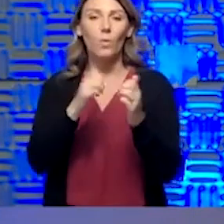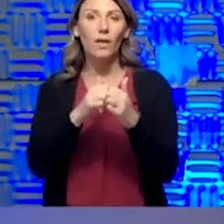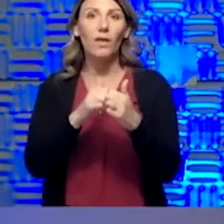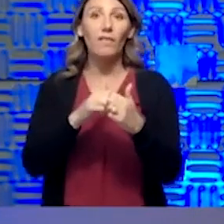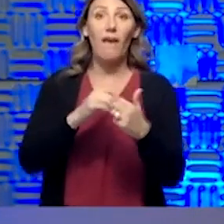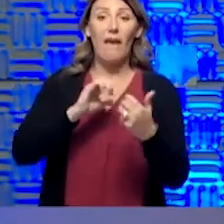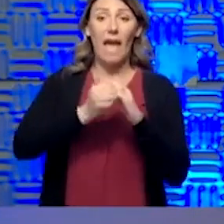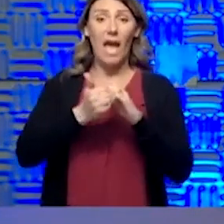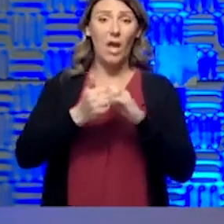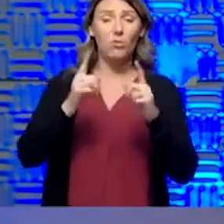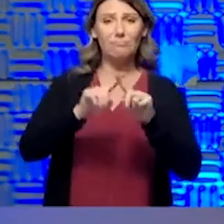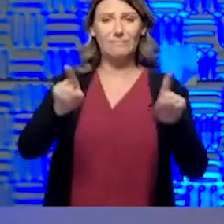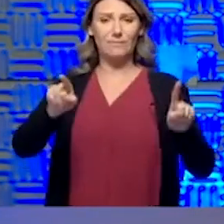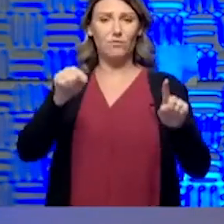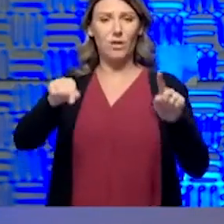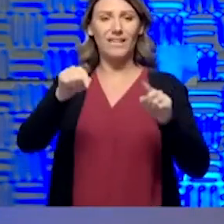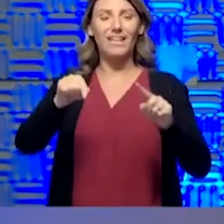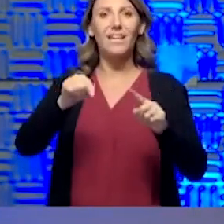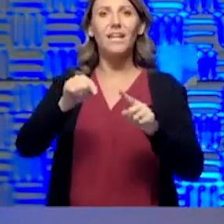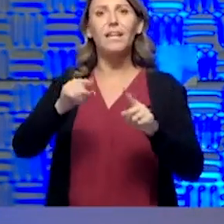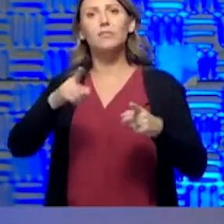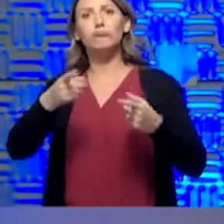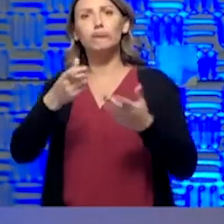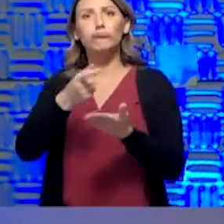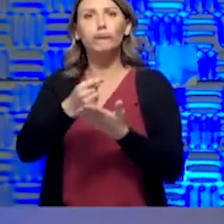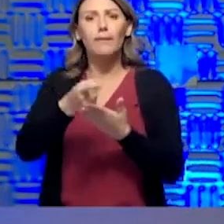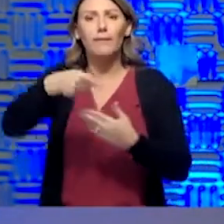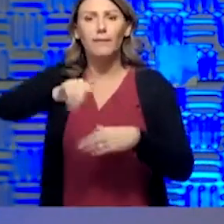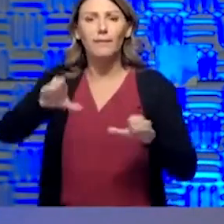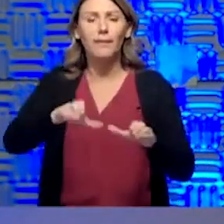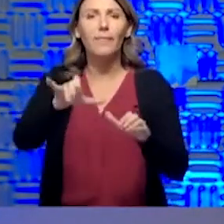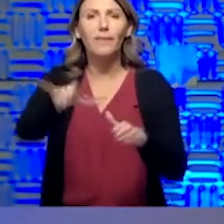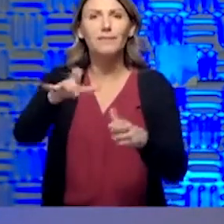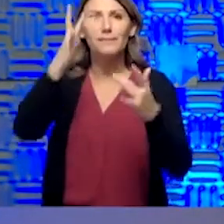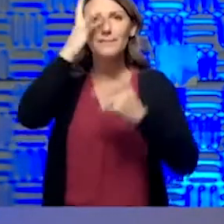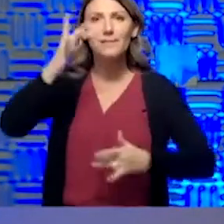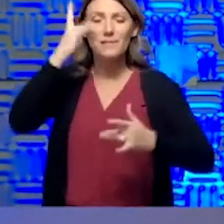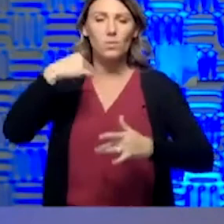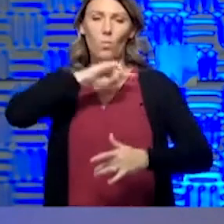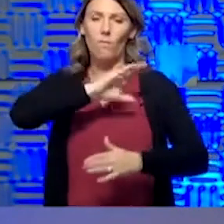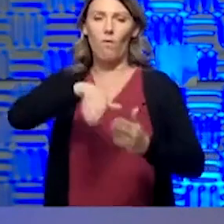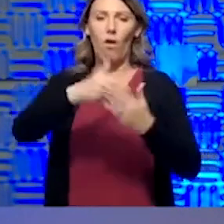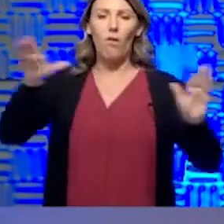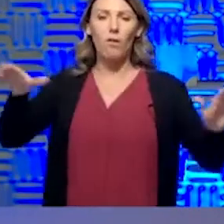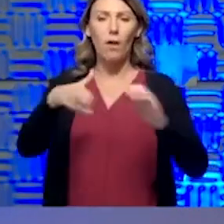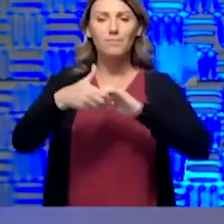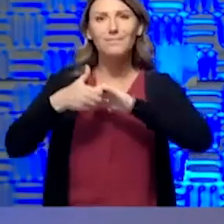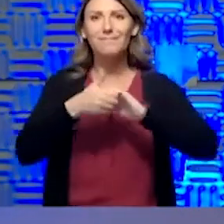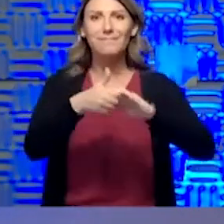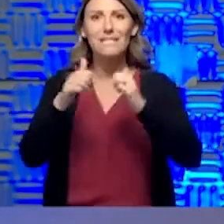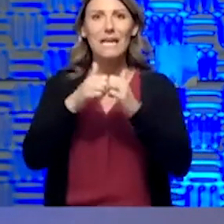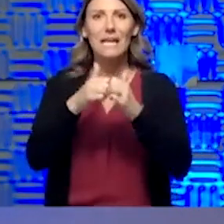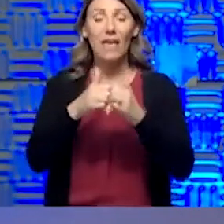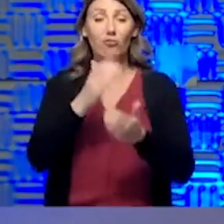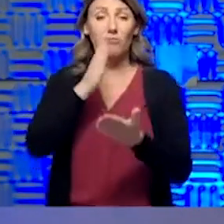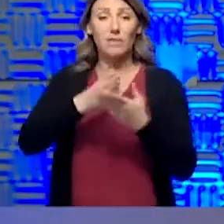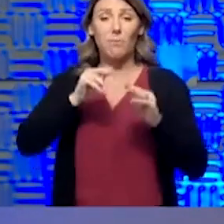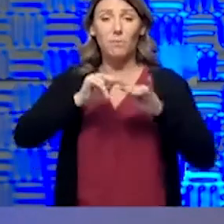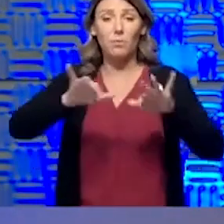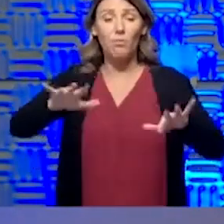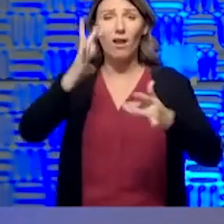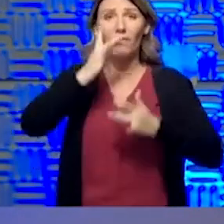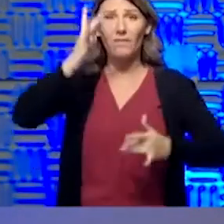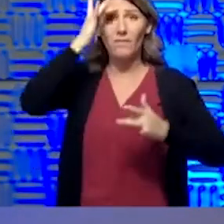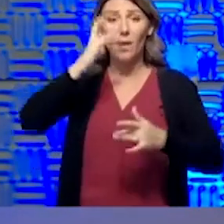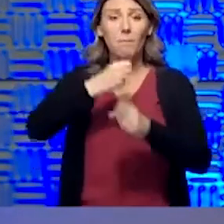We have collaborated with the rest of Kansas and other counties as a unit to help really stop the spread of this infection and make sure that our health